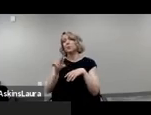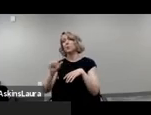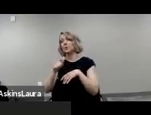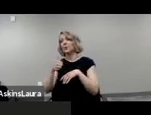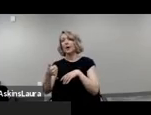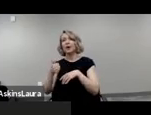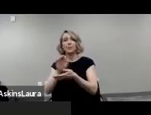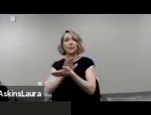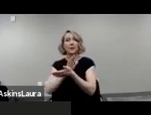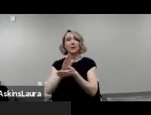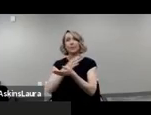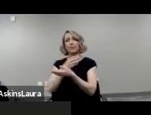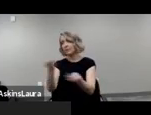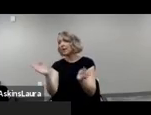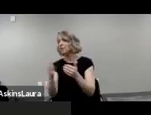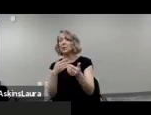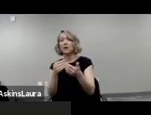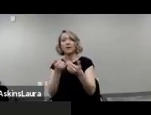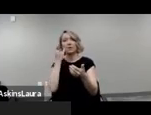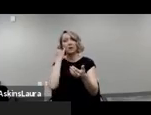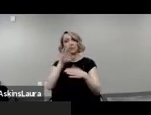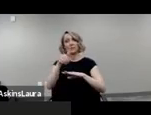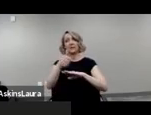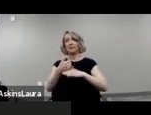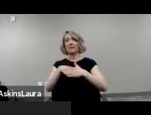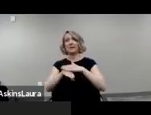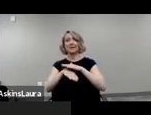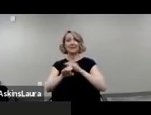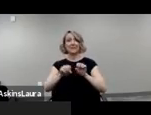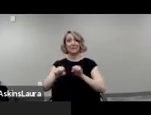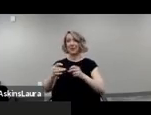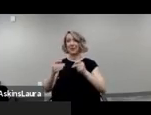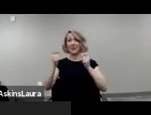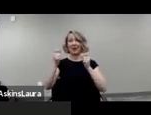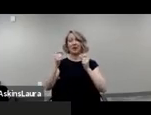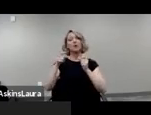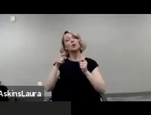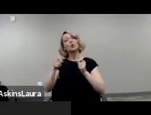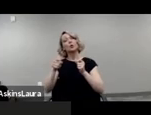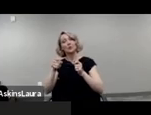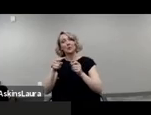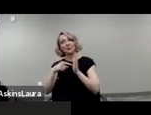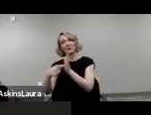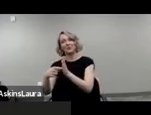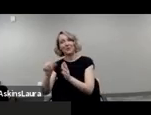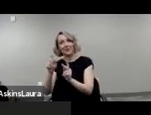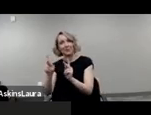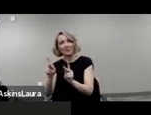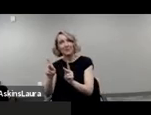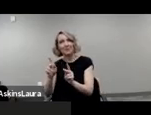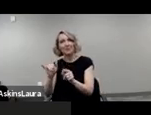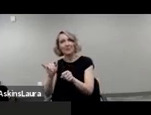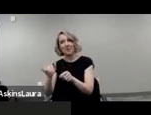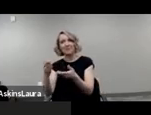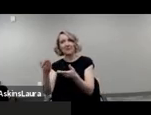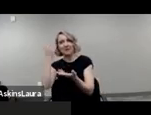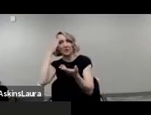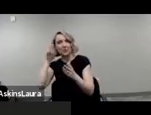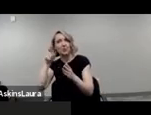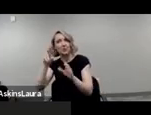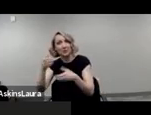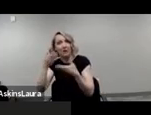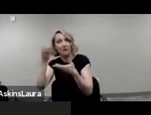making it more accessible for people that didn't even know that that was something that could be offered. So as an example of that,